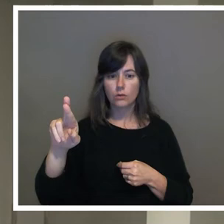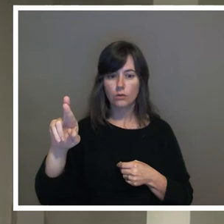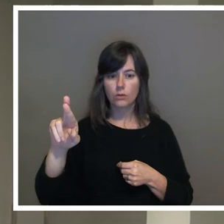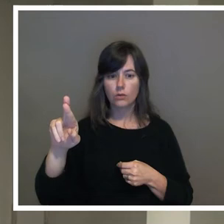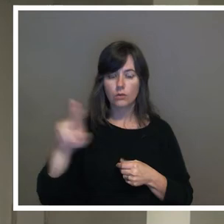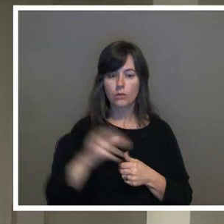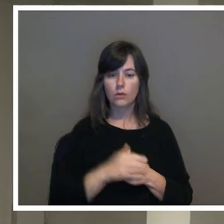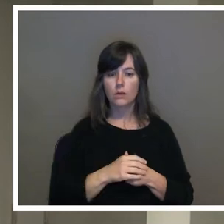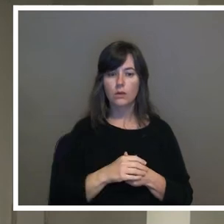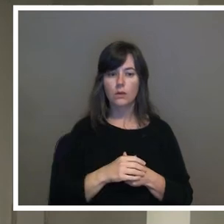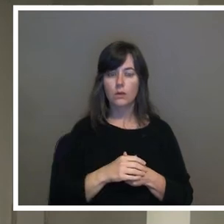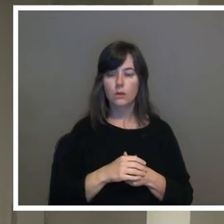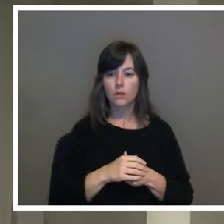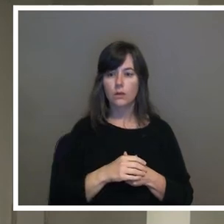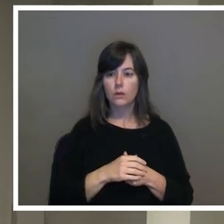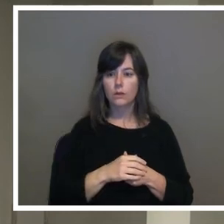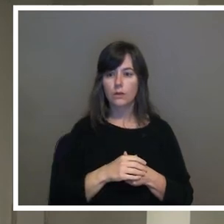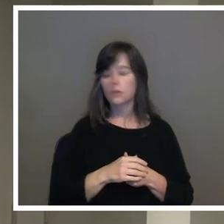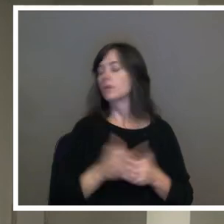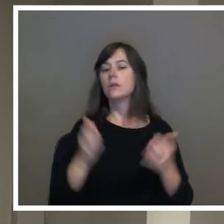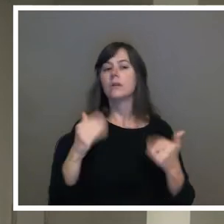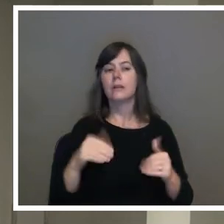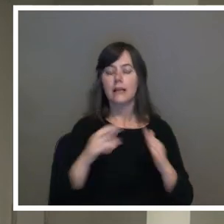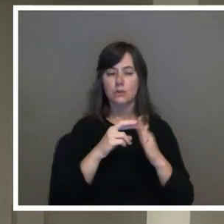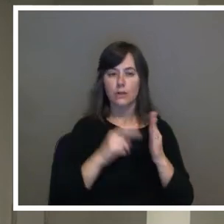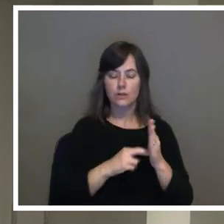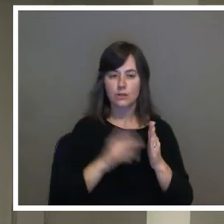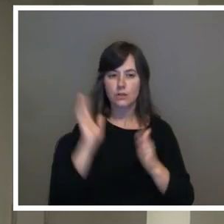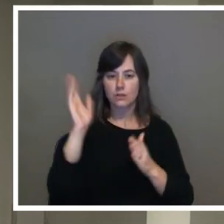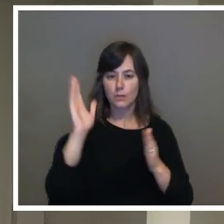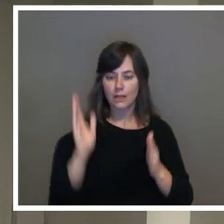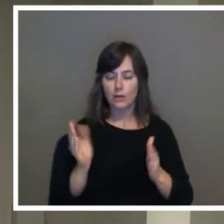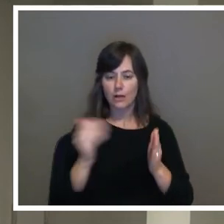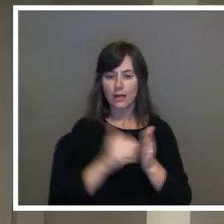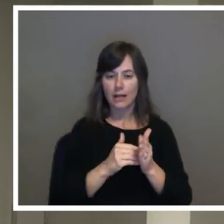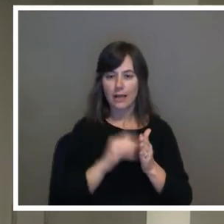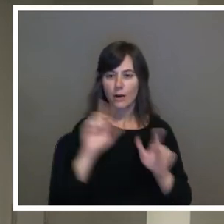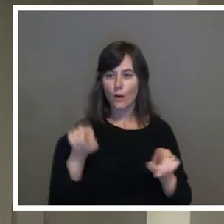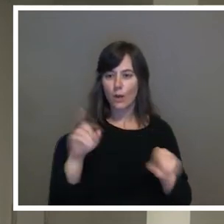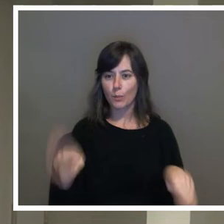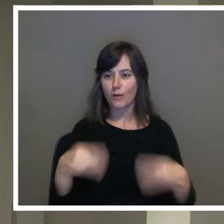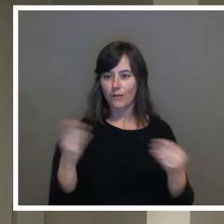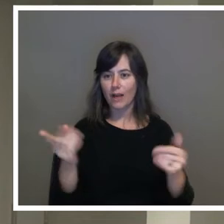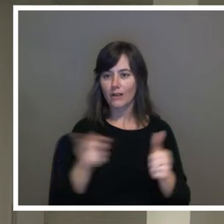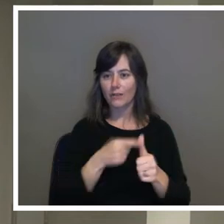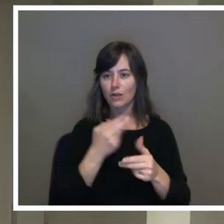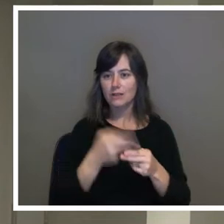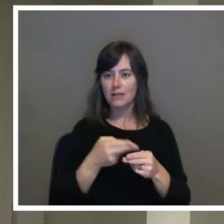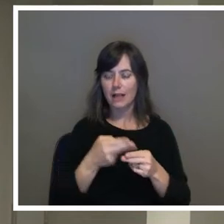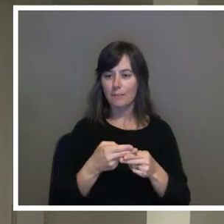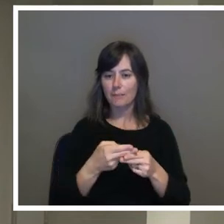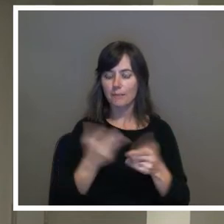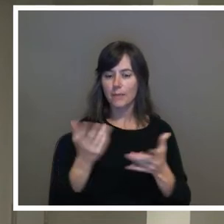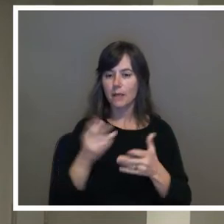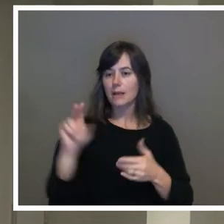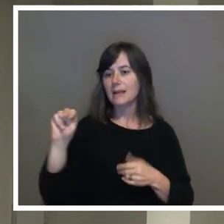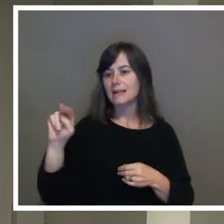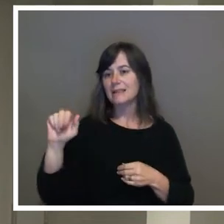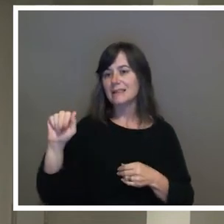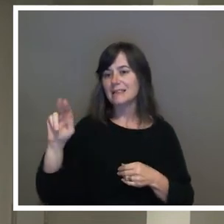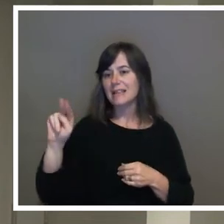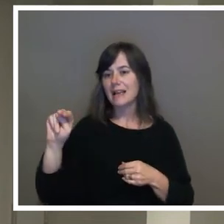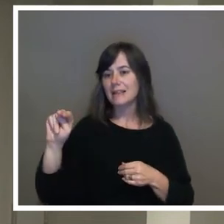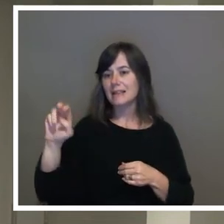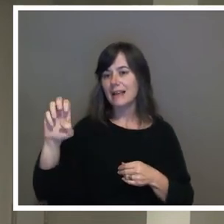Our next registered speaker, again, only provided their first name. So Nanette, are you here this